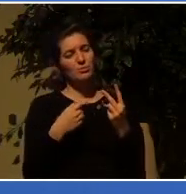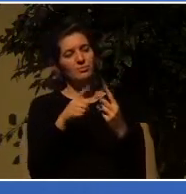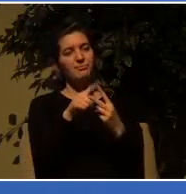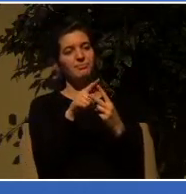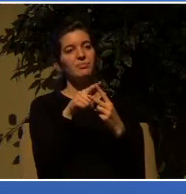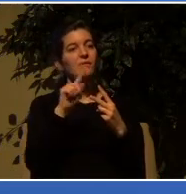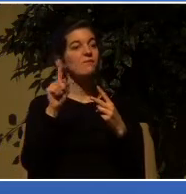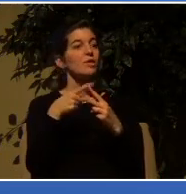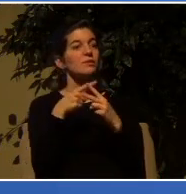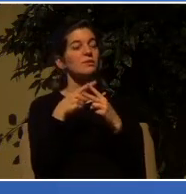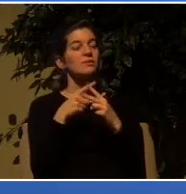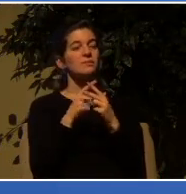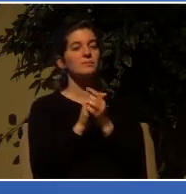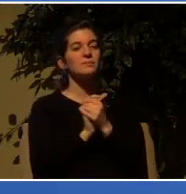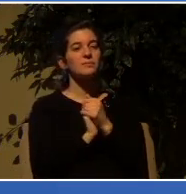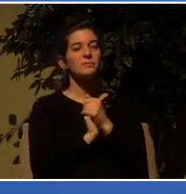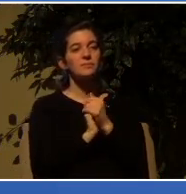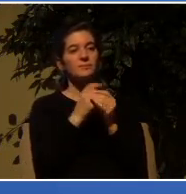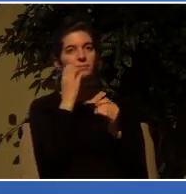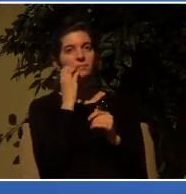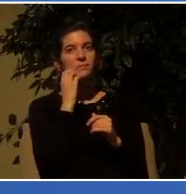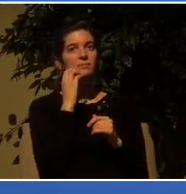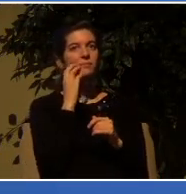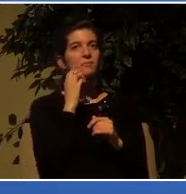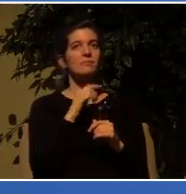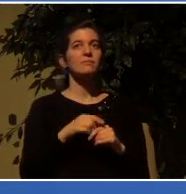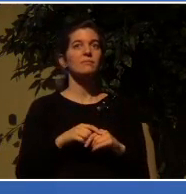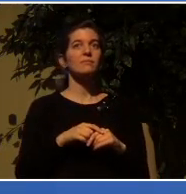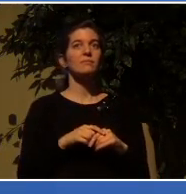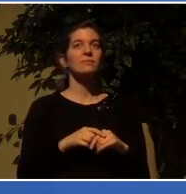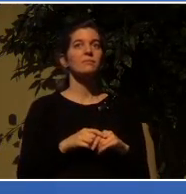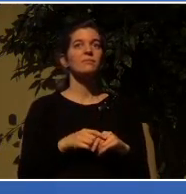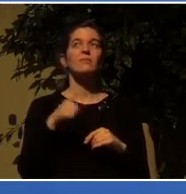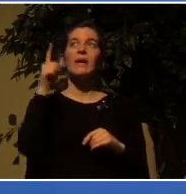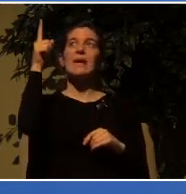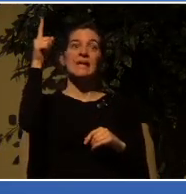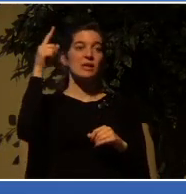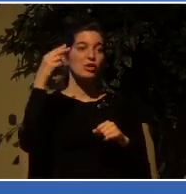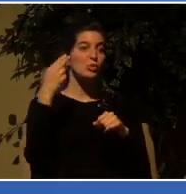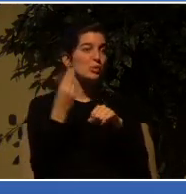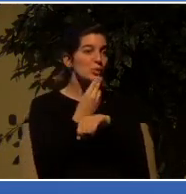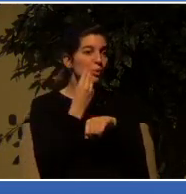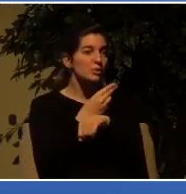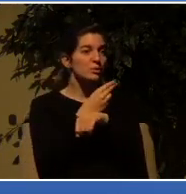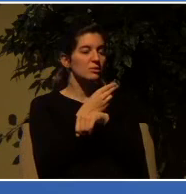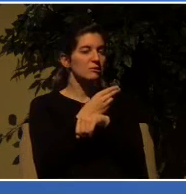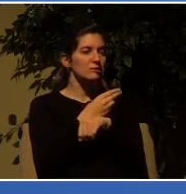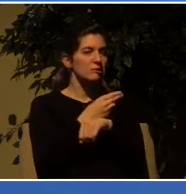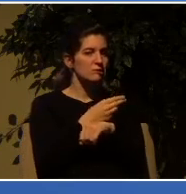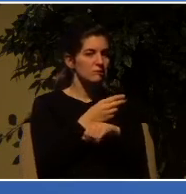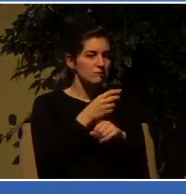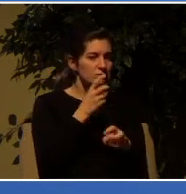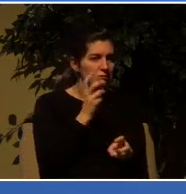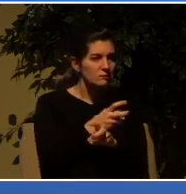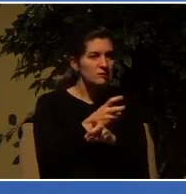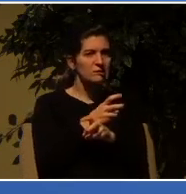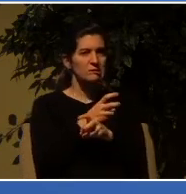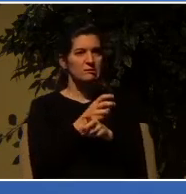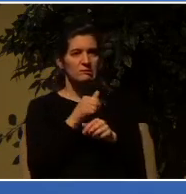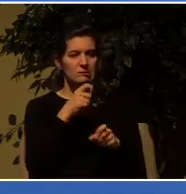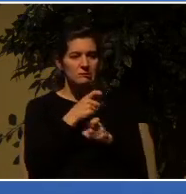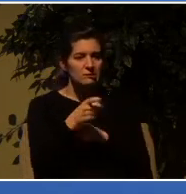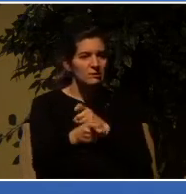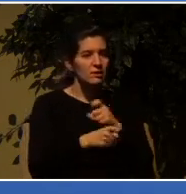difficulties and persecution to purify the church or, in other